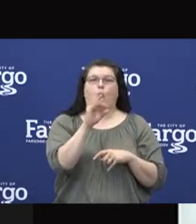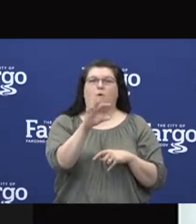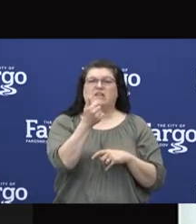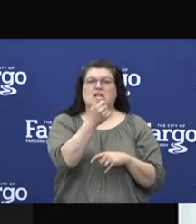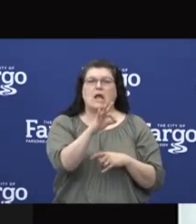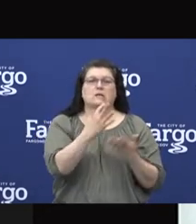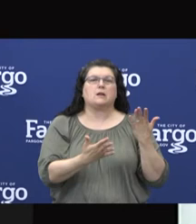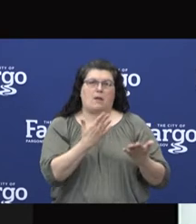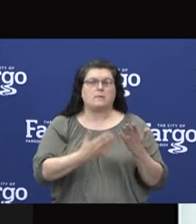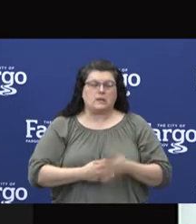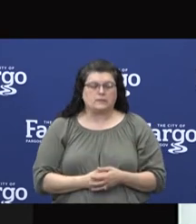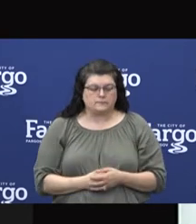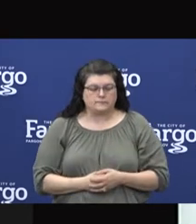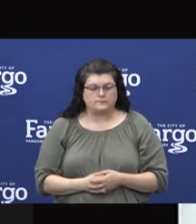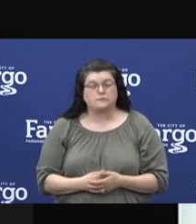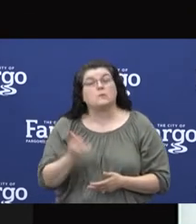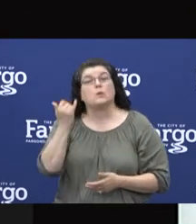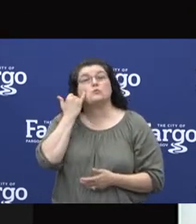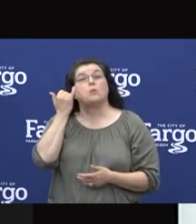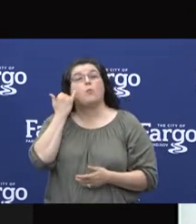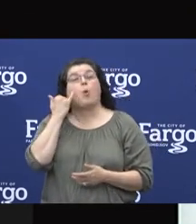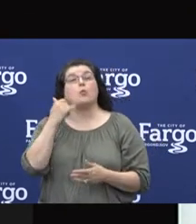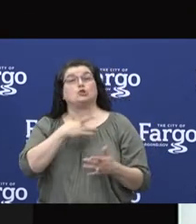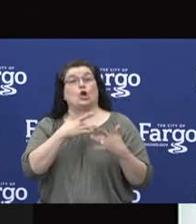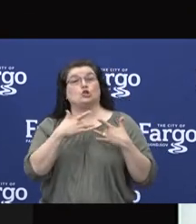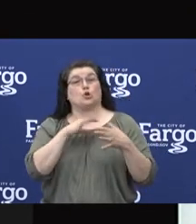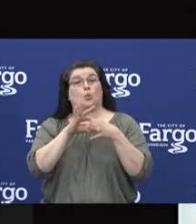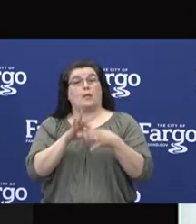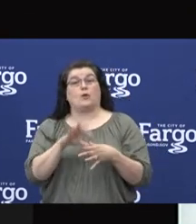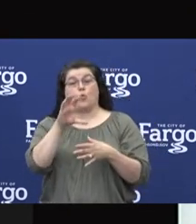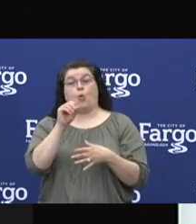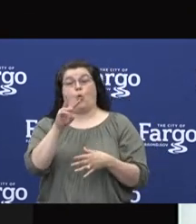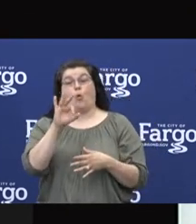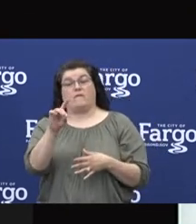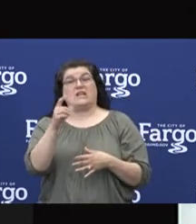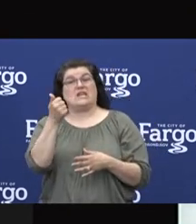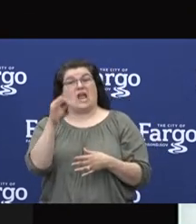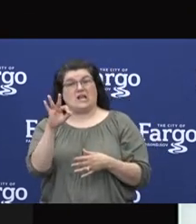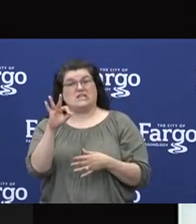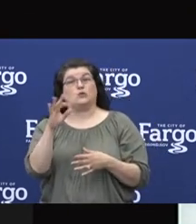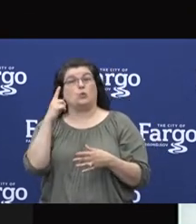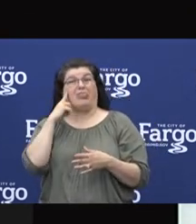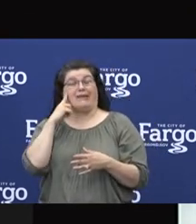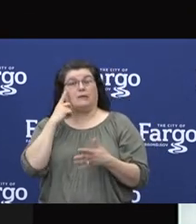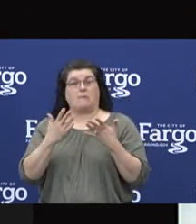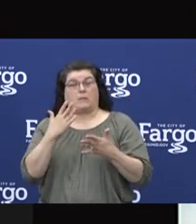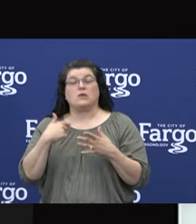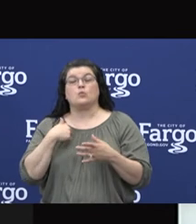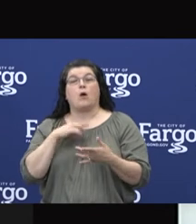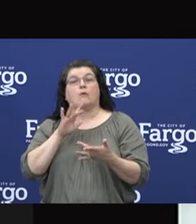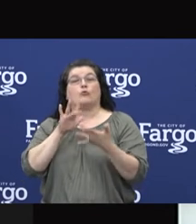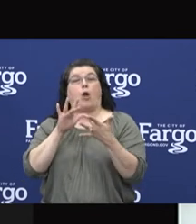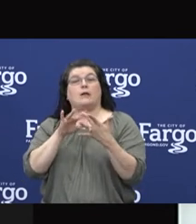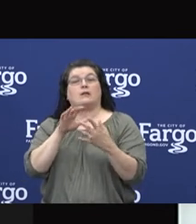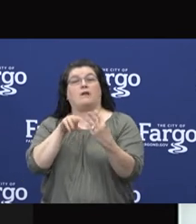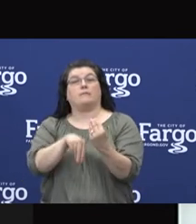As a reminder, if you have a COVID-related concern, we'd still like you to use our e-visit process or call our COVID hotline.